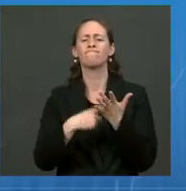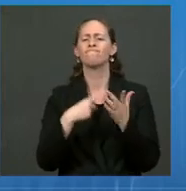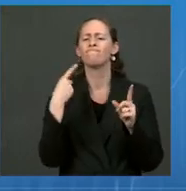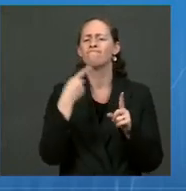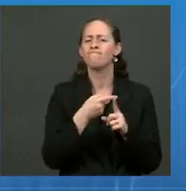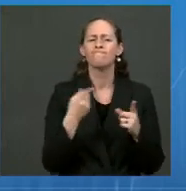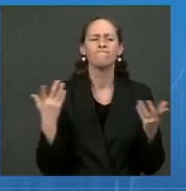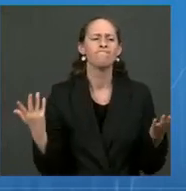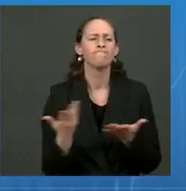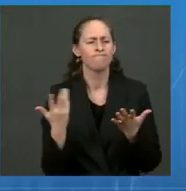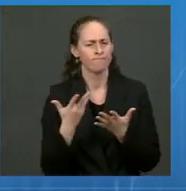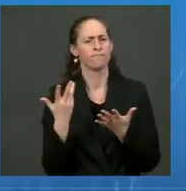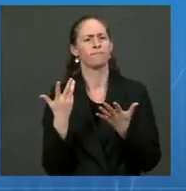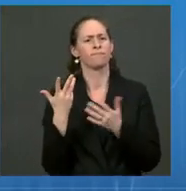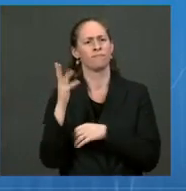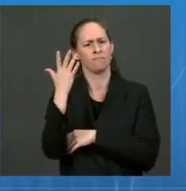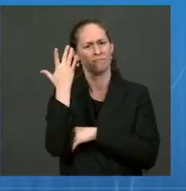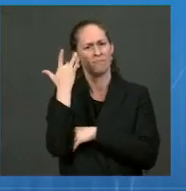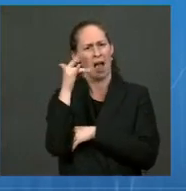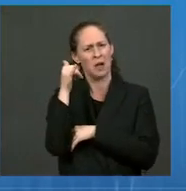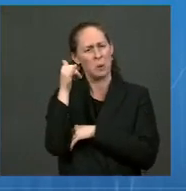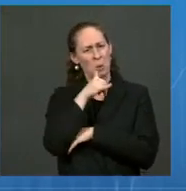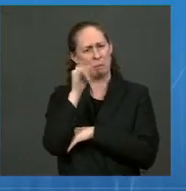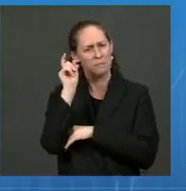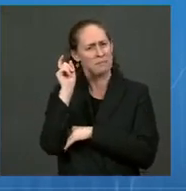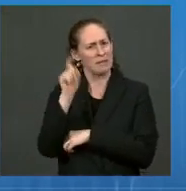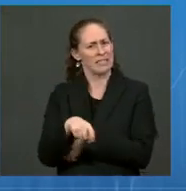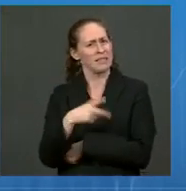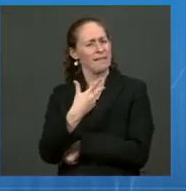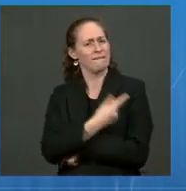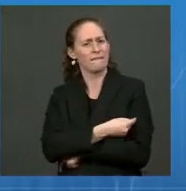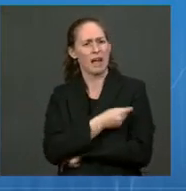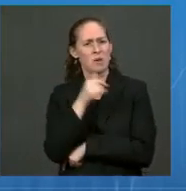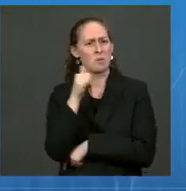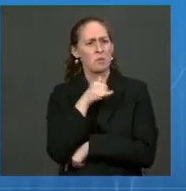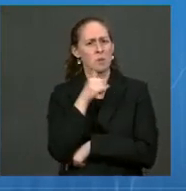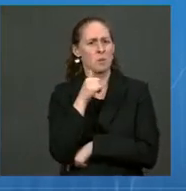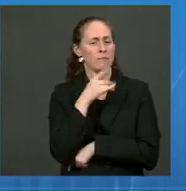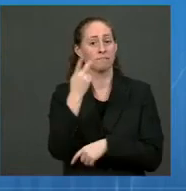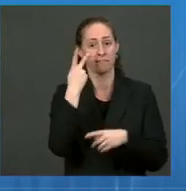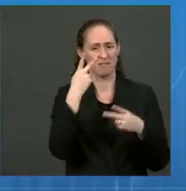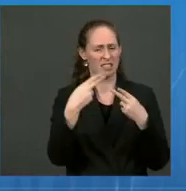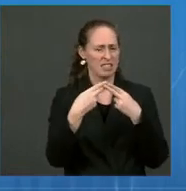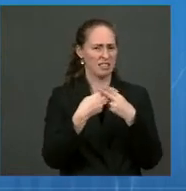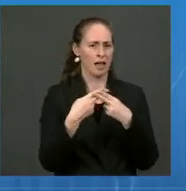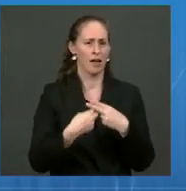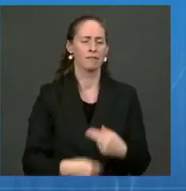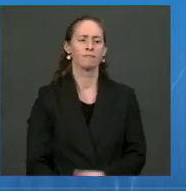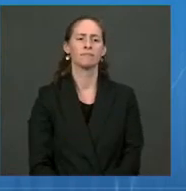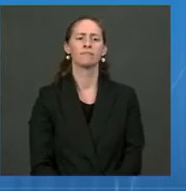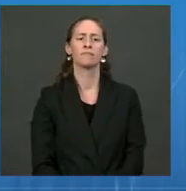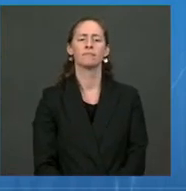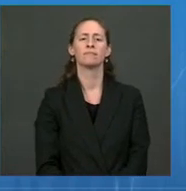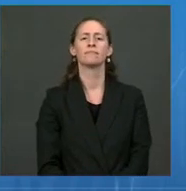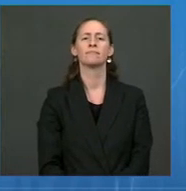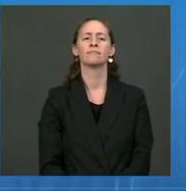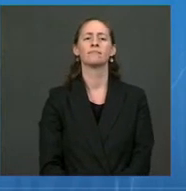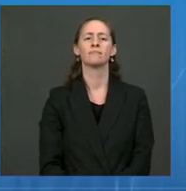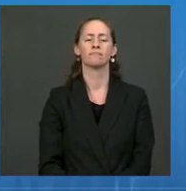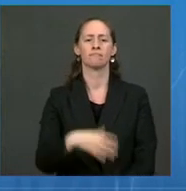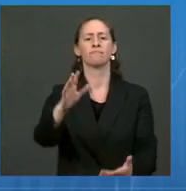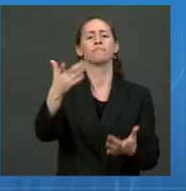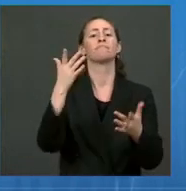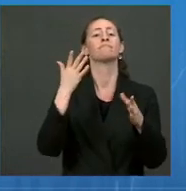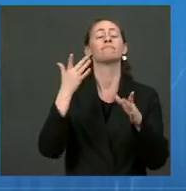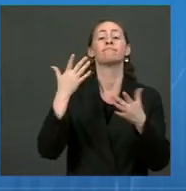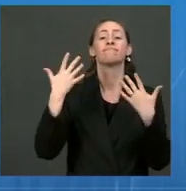the reasons why it is so important, and that is, if I can have the first slide, what we refer to as post-COVID-19